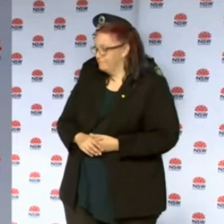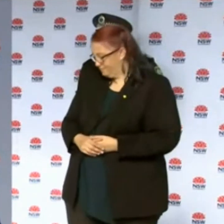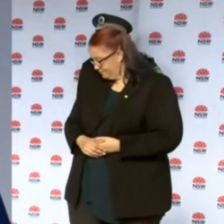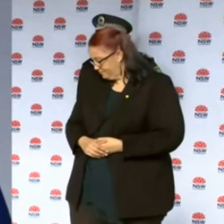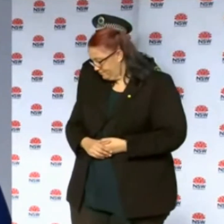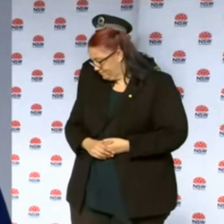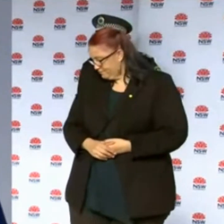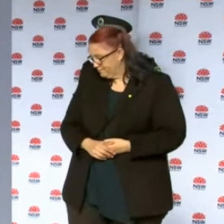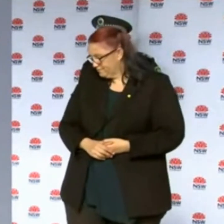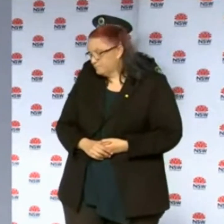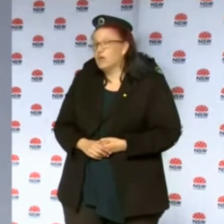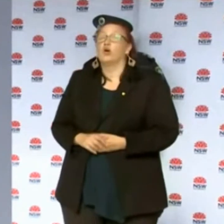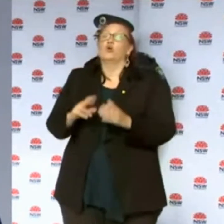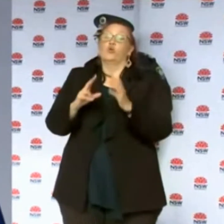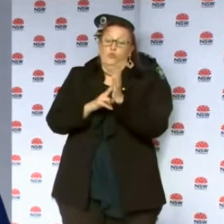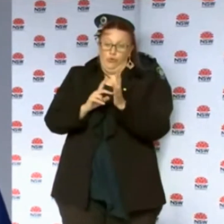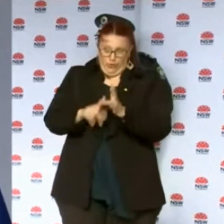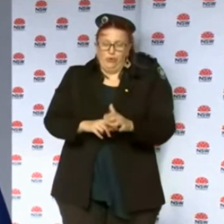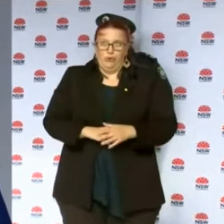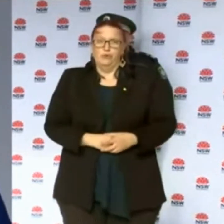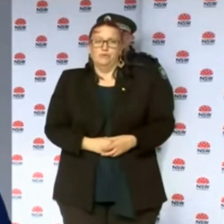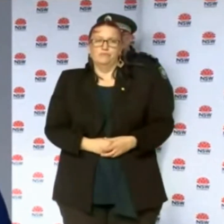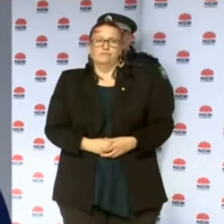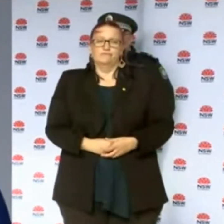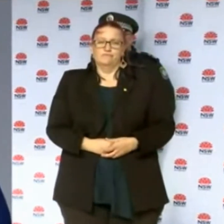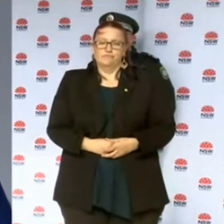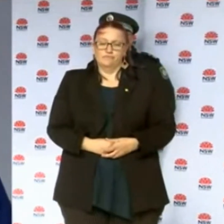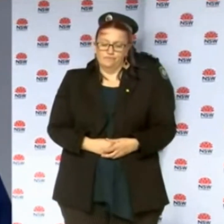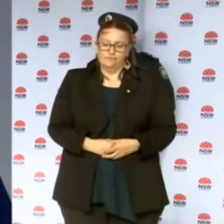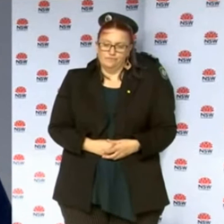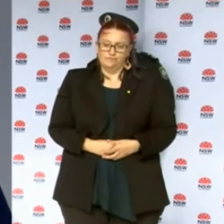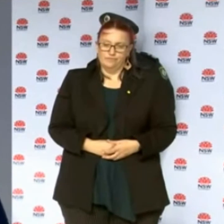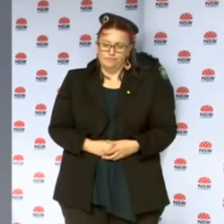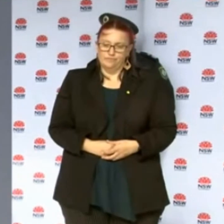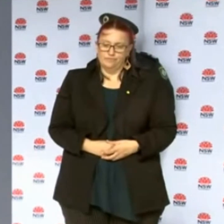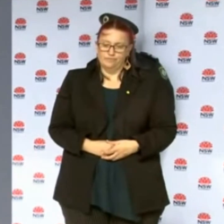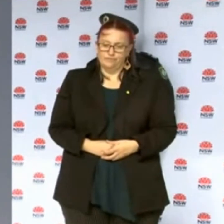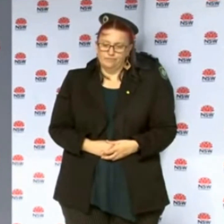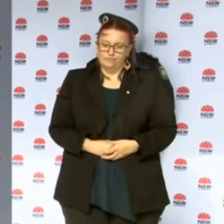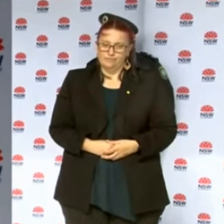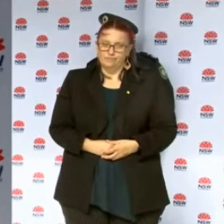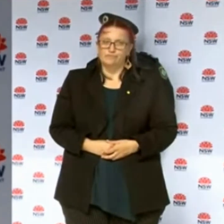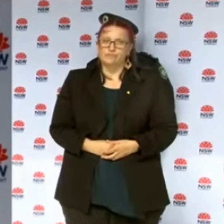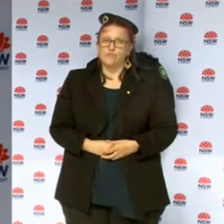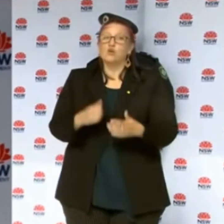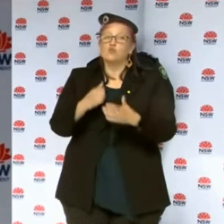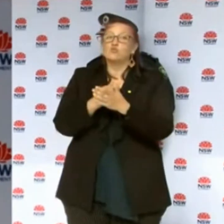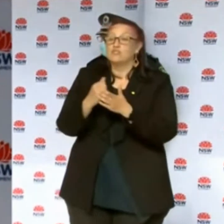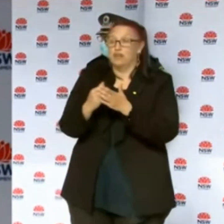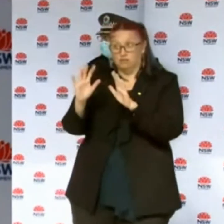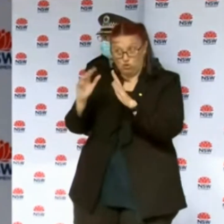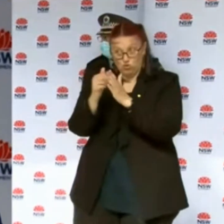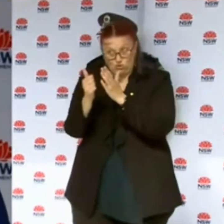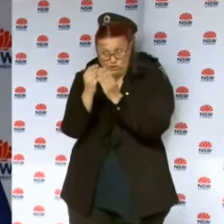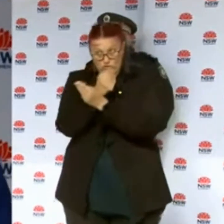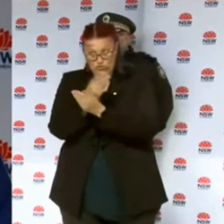So we've... No. The usual process is we are giving the risk assessment for the casuals. This is the